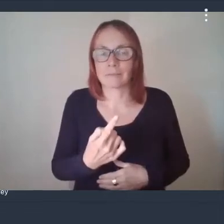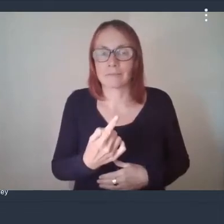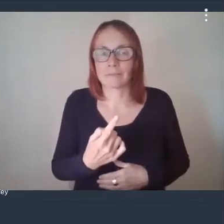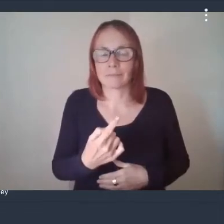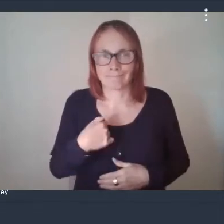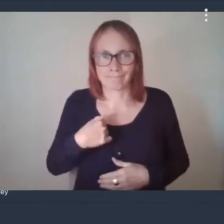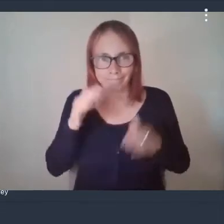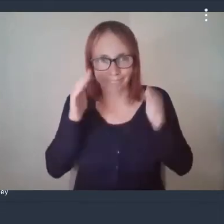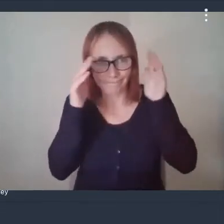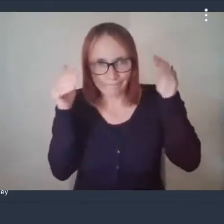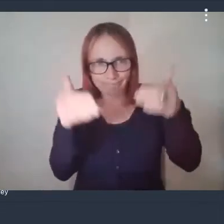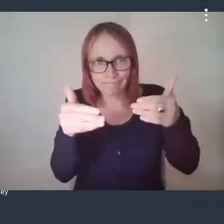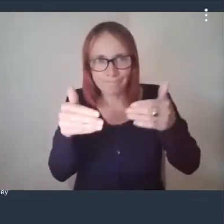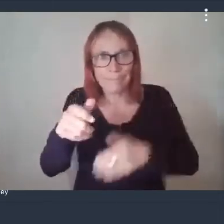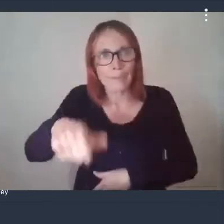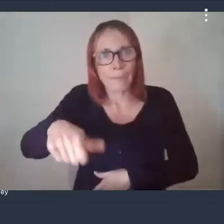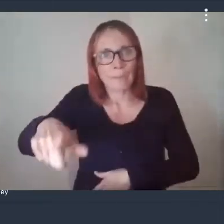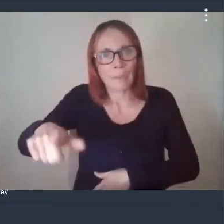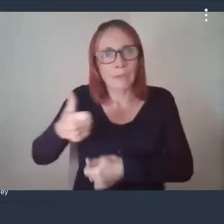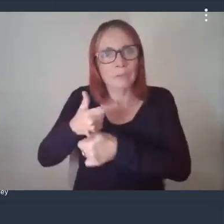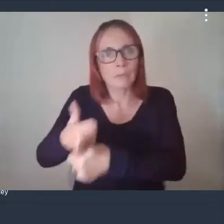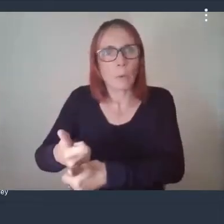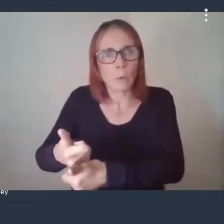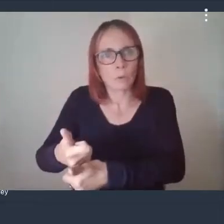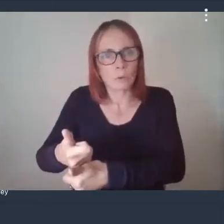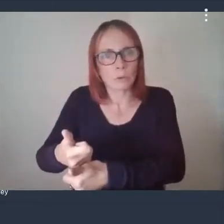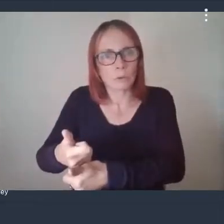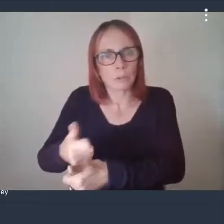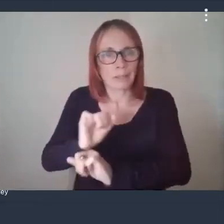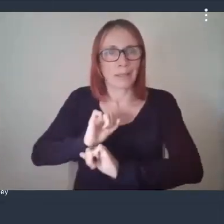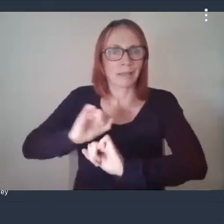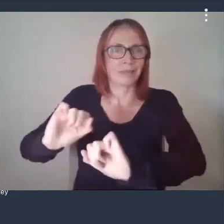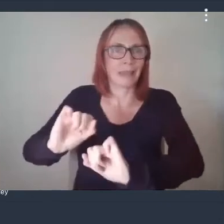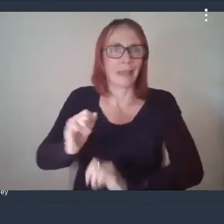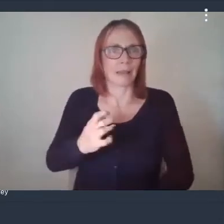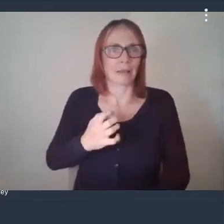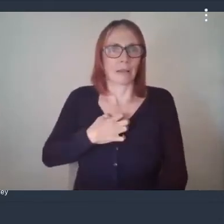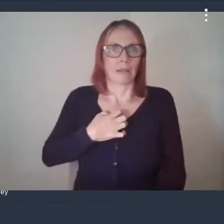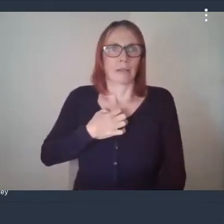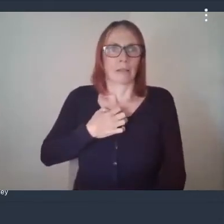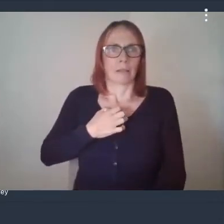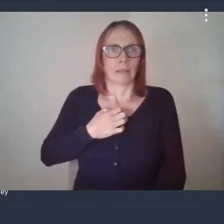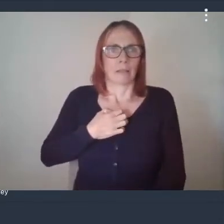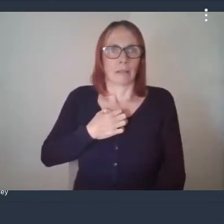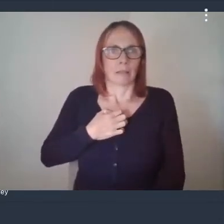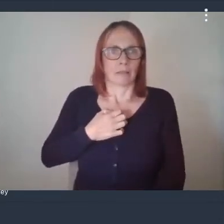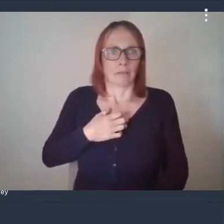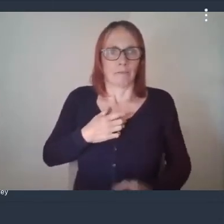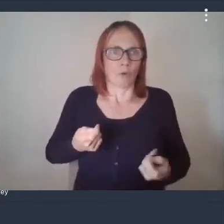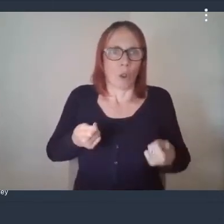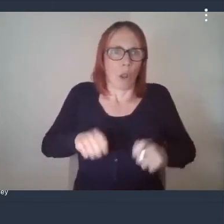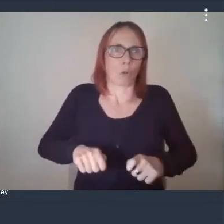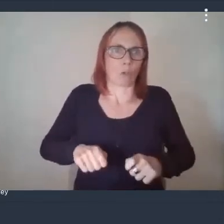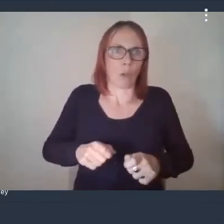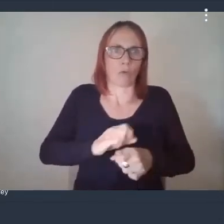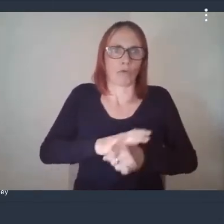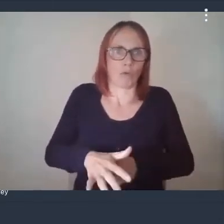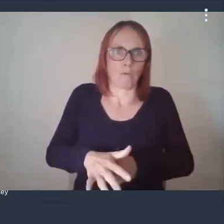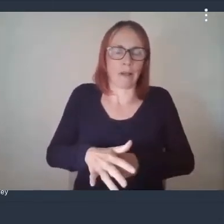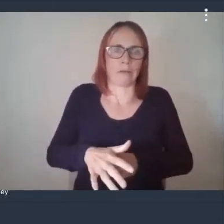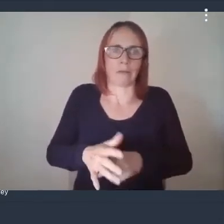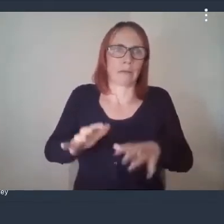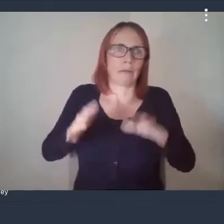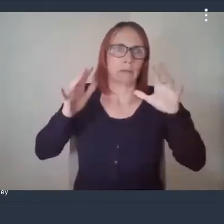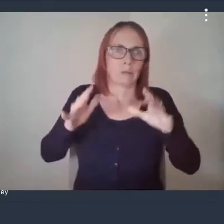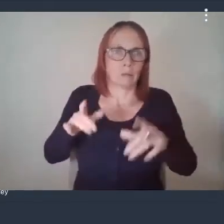on the people that we support and the anxieties that they've got during the whole crisis and and the